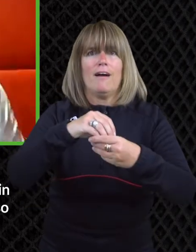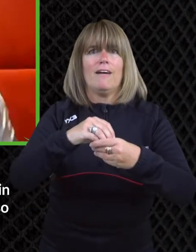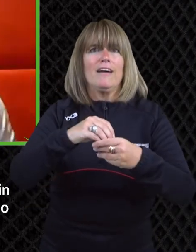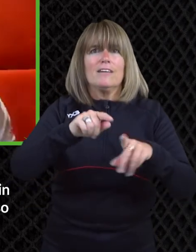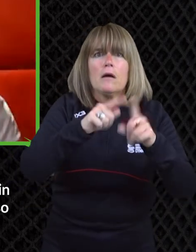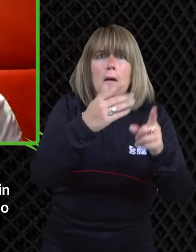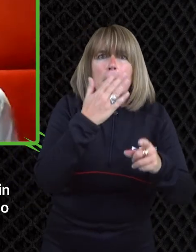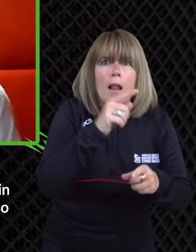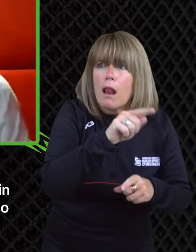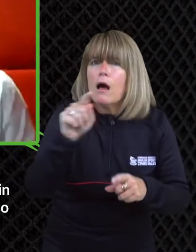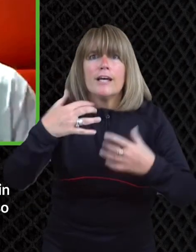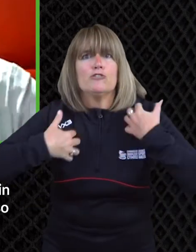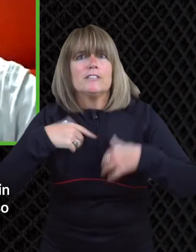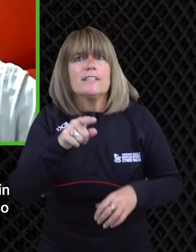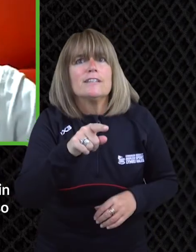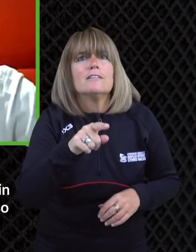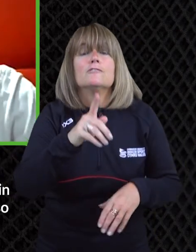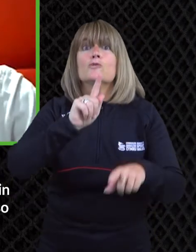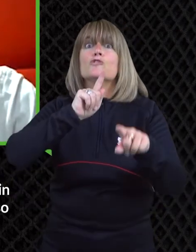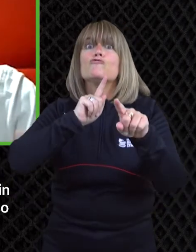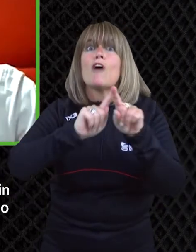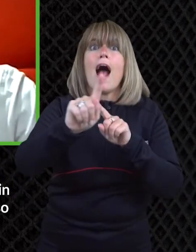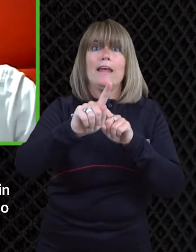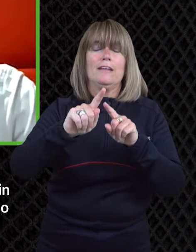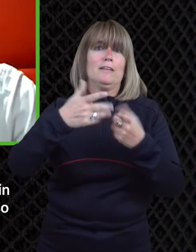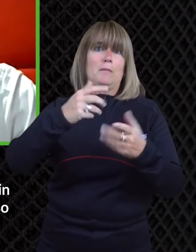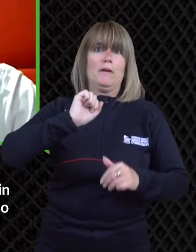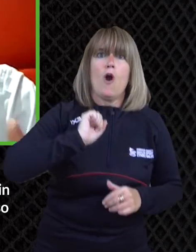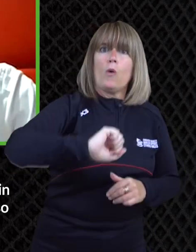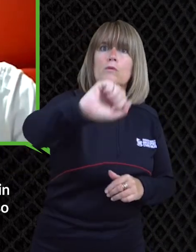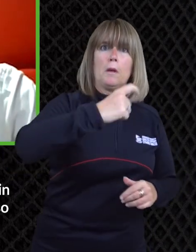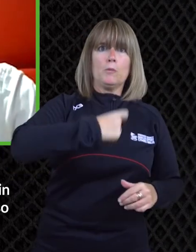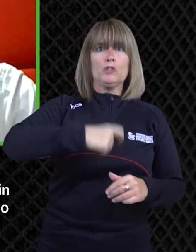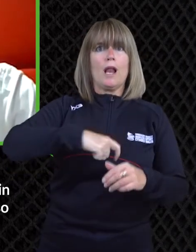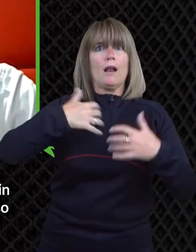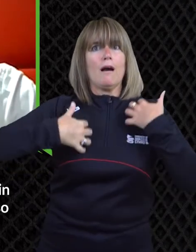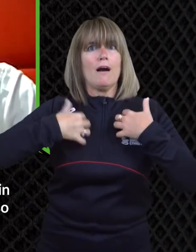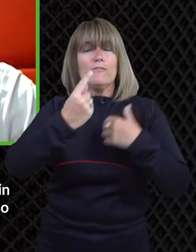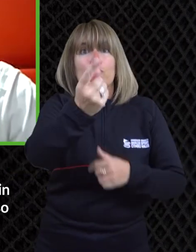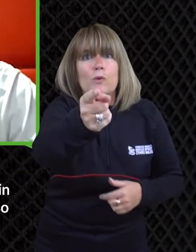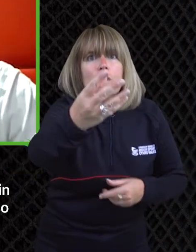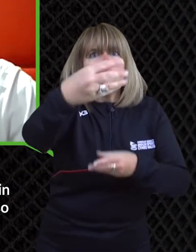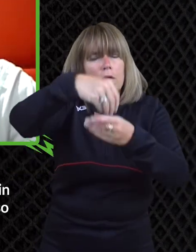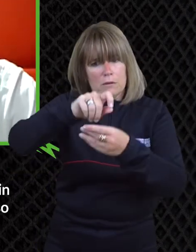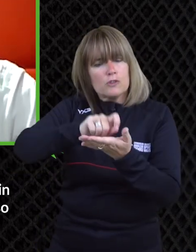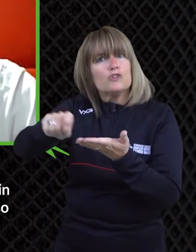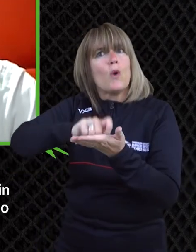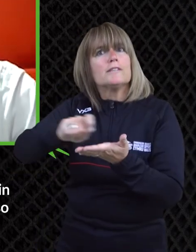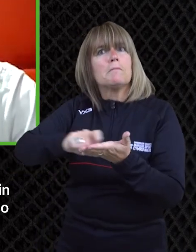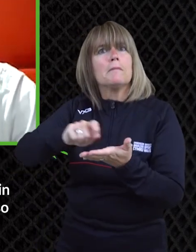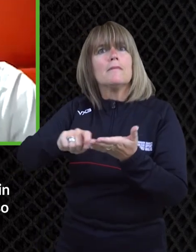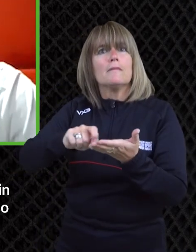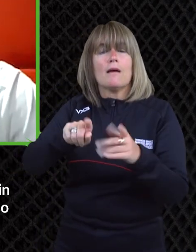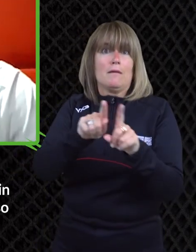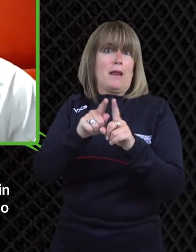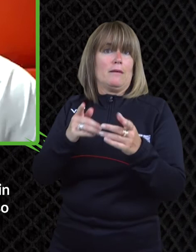to be very good friends of people in disability sport wales not just for my journalism but because you know i'm interested in it